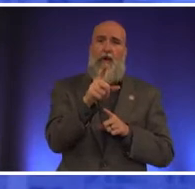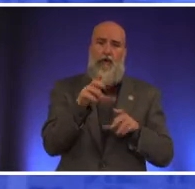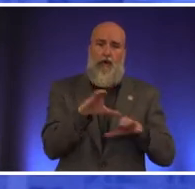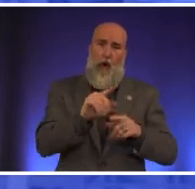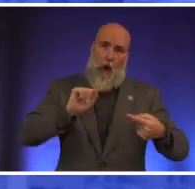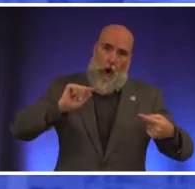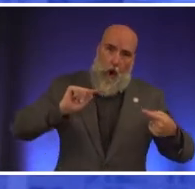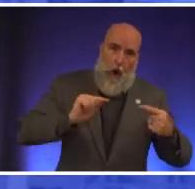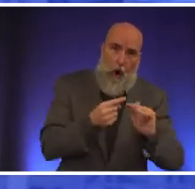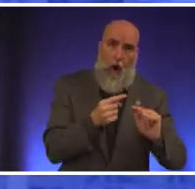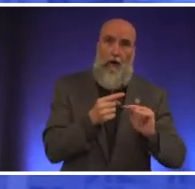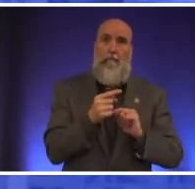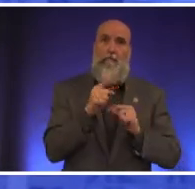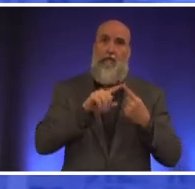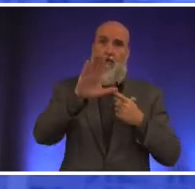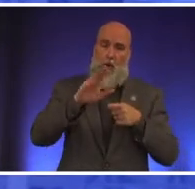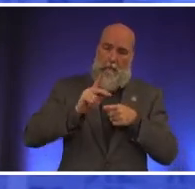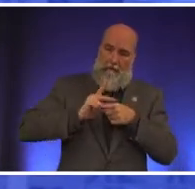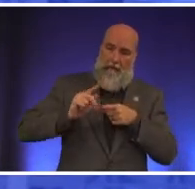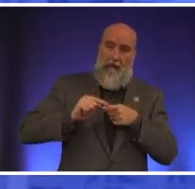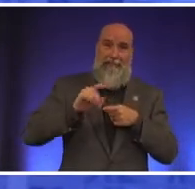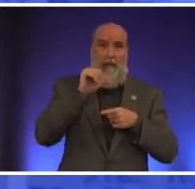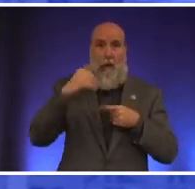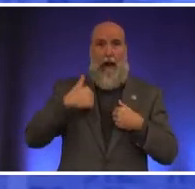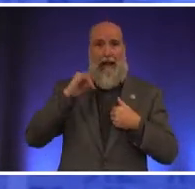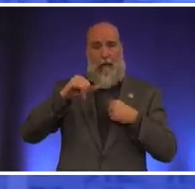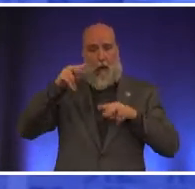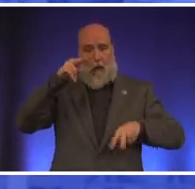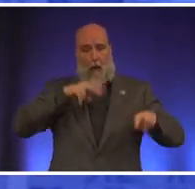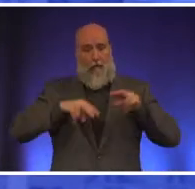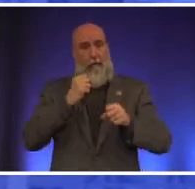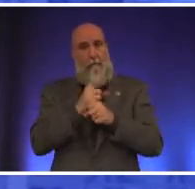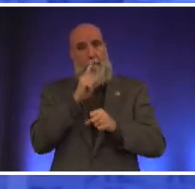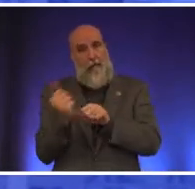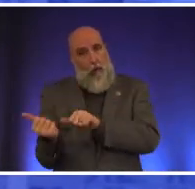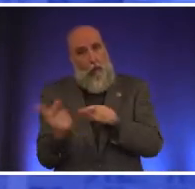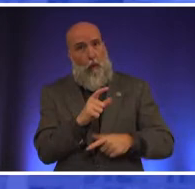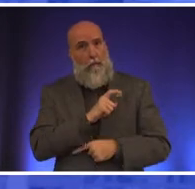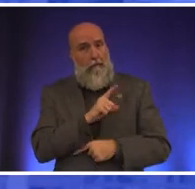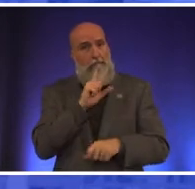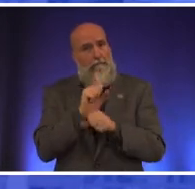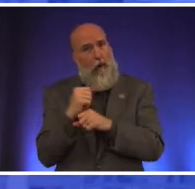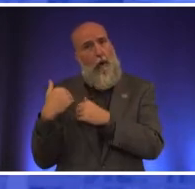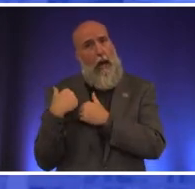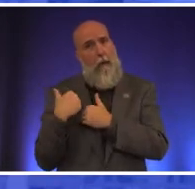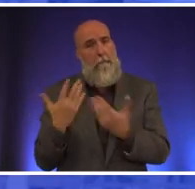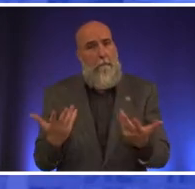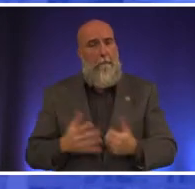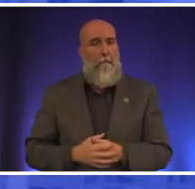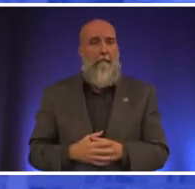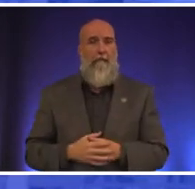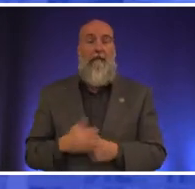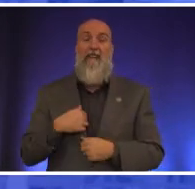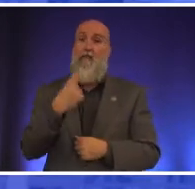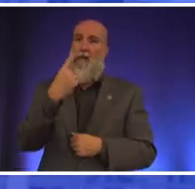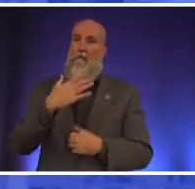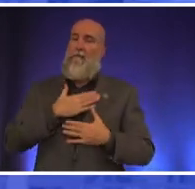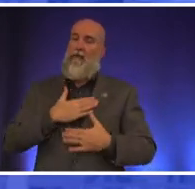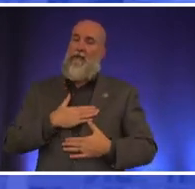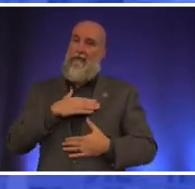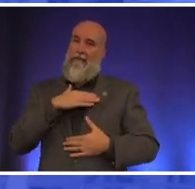to your profession by not having an oversight component to hold our police accountable i have a personal story to tell